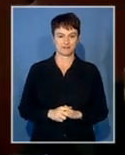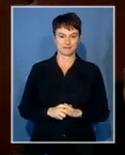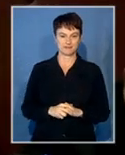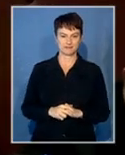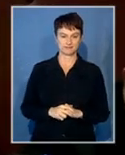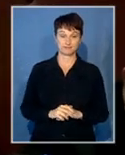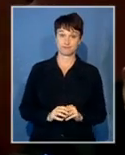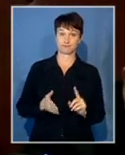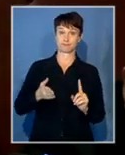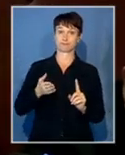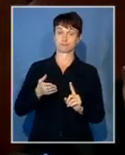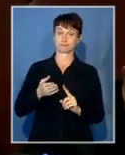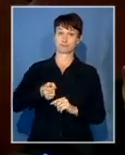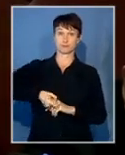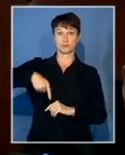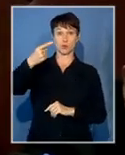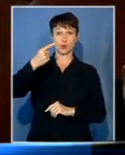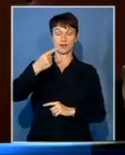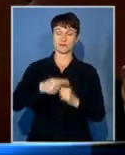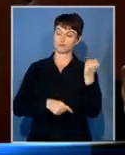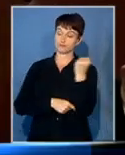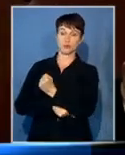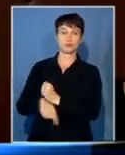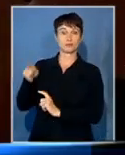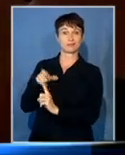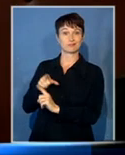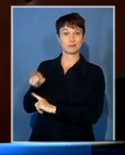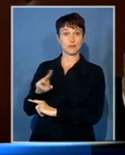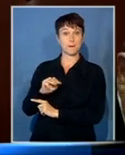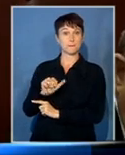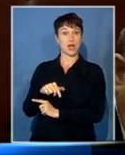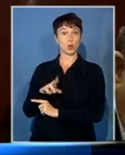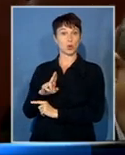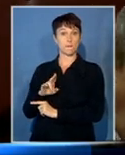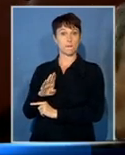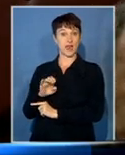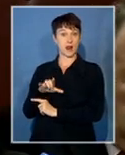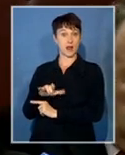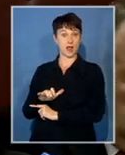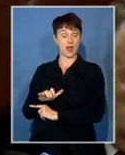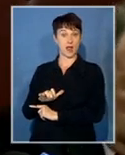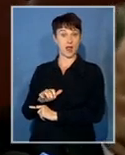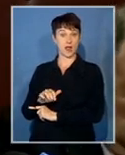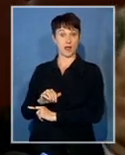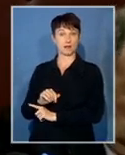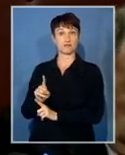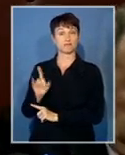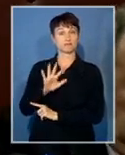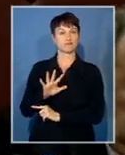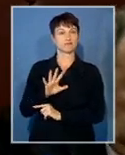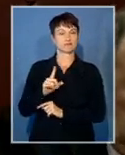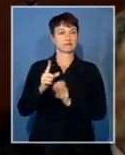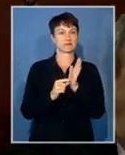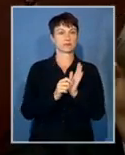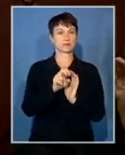On count one, the charge of murder of Mr Patrick Ntubeka Makabela, on or about the 5th of June